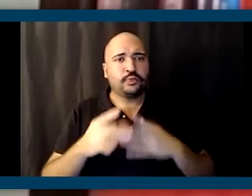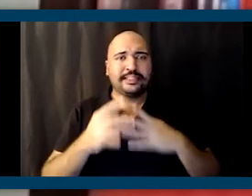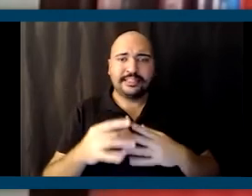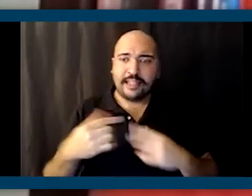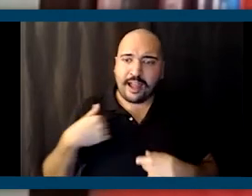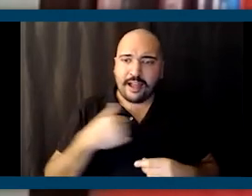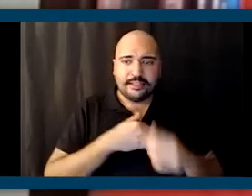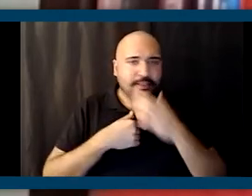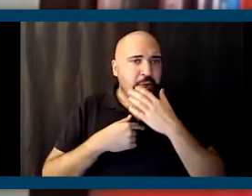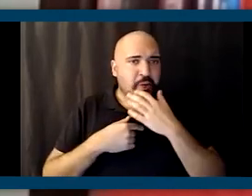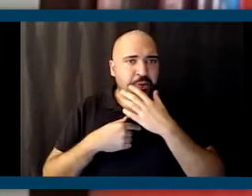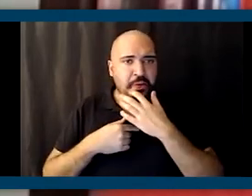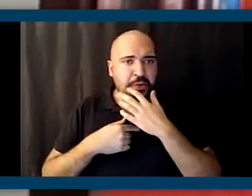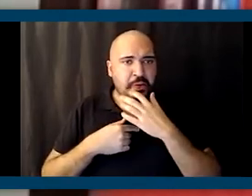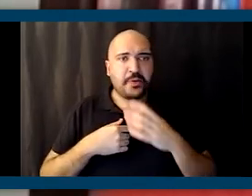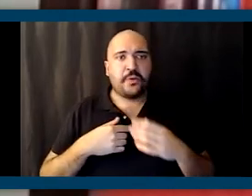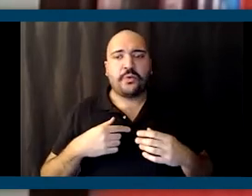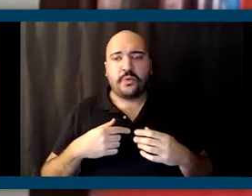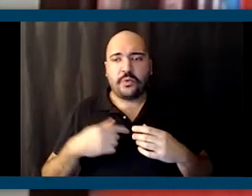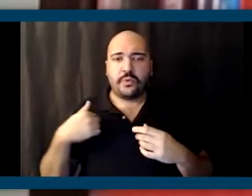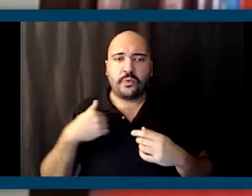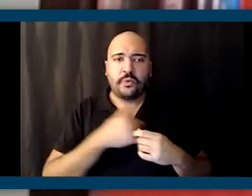in terms of, uh, right? We,